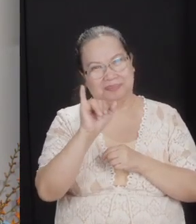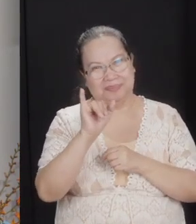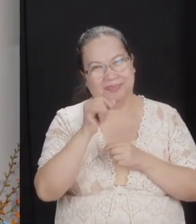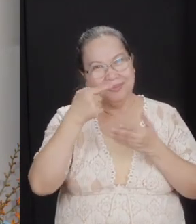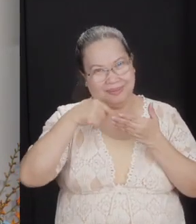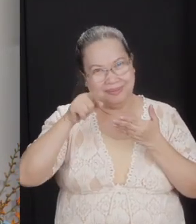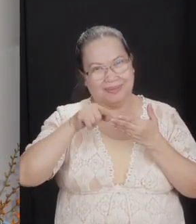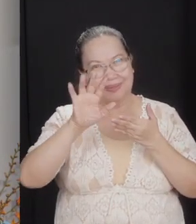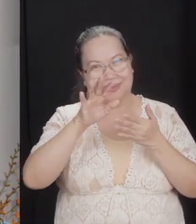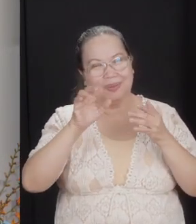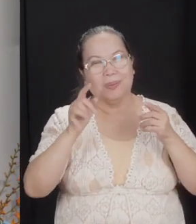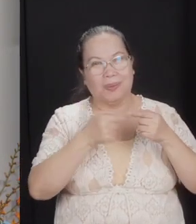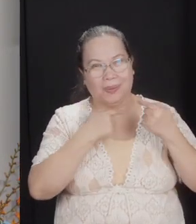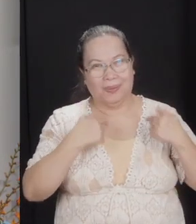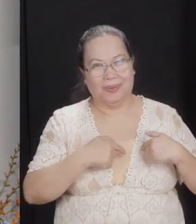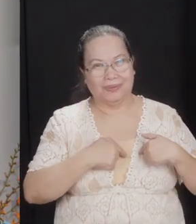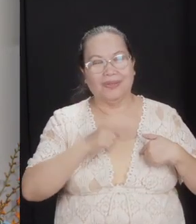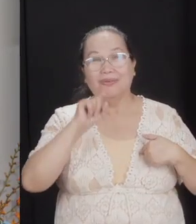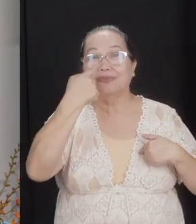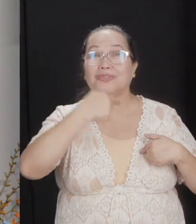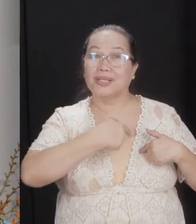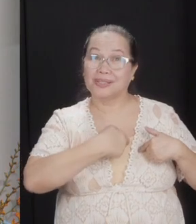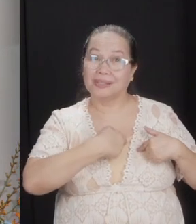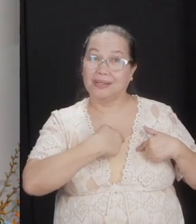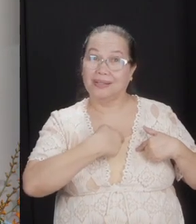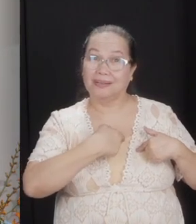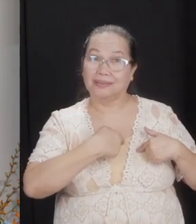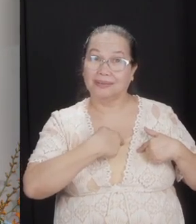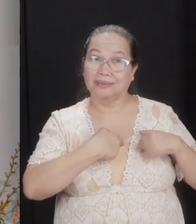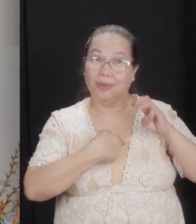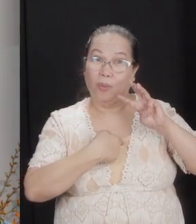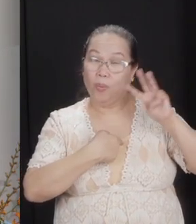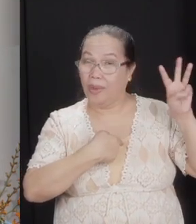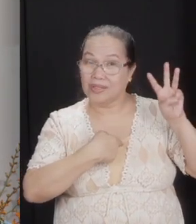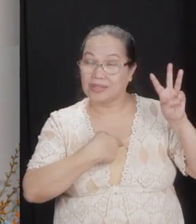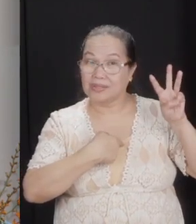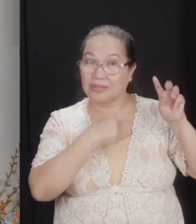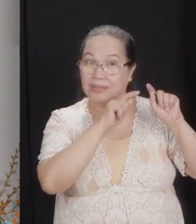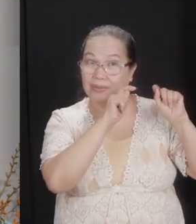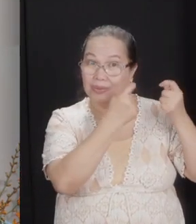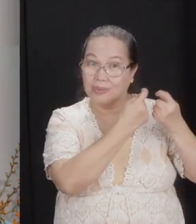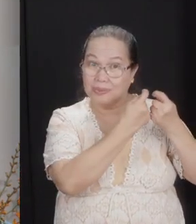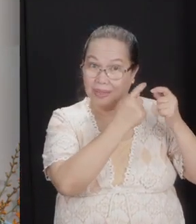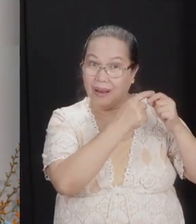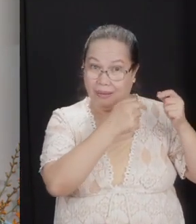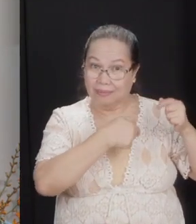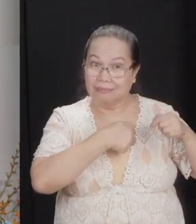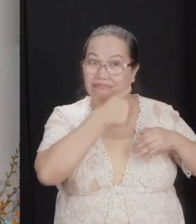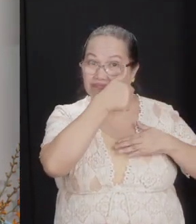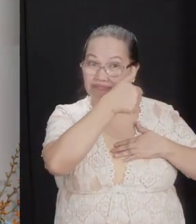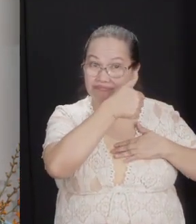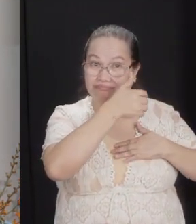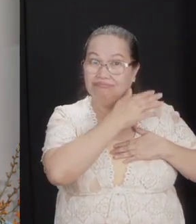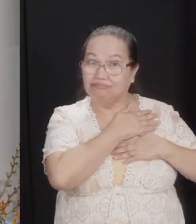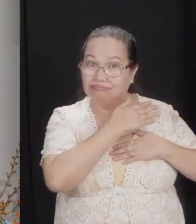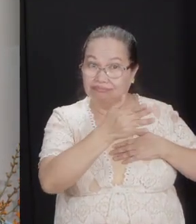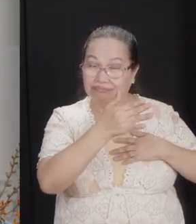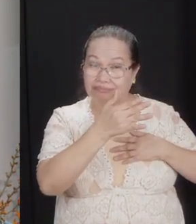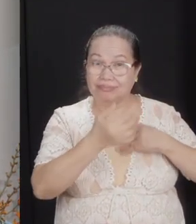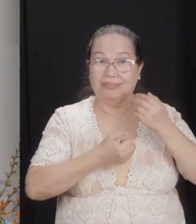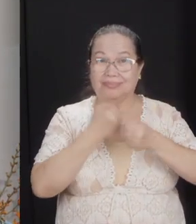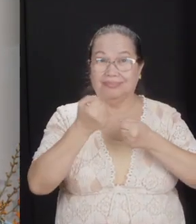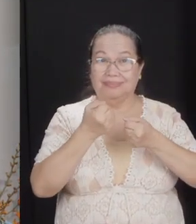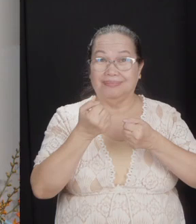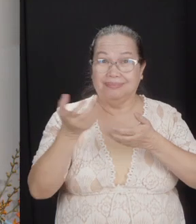your heart. It's safe to say the heart of the western tribes was right. How do you know that, they were willing to sacrifice the